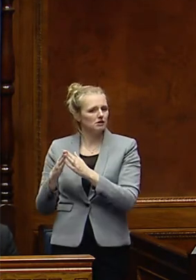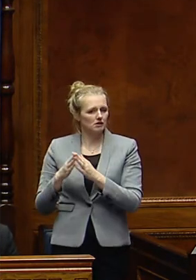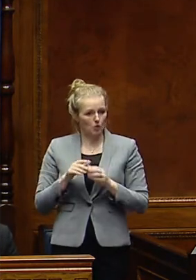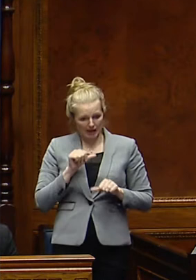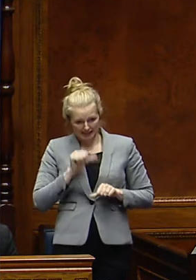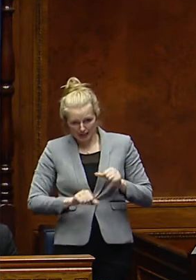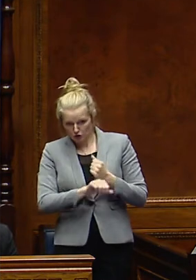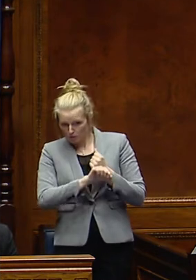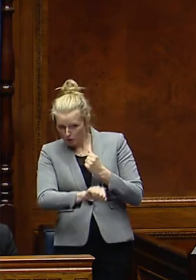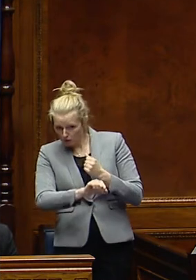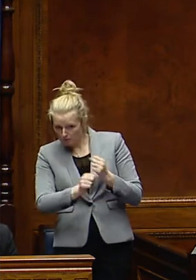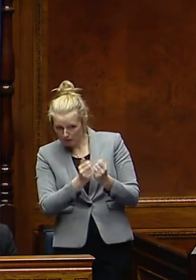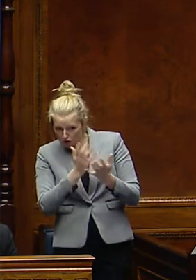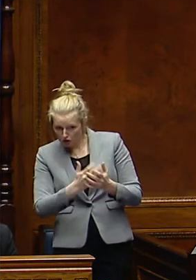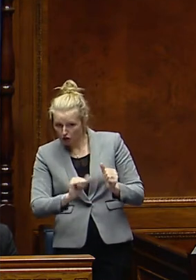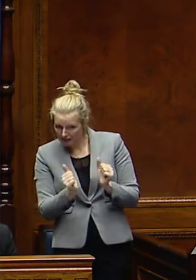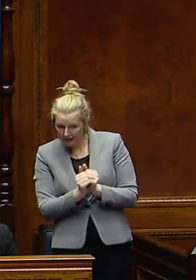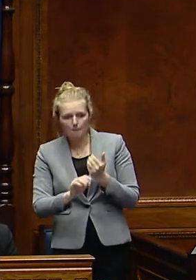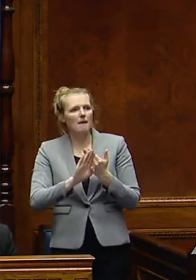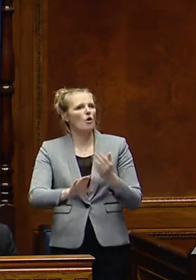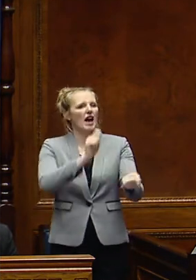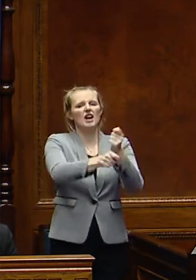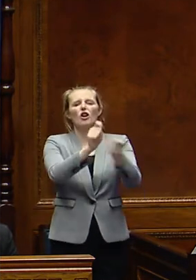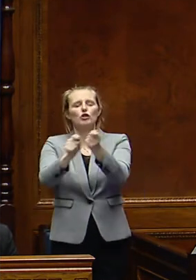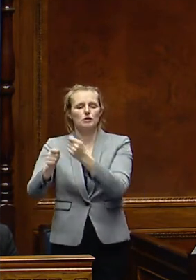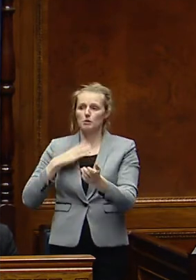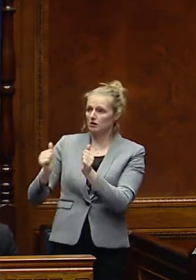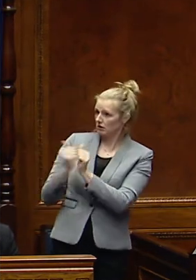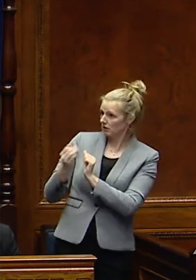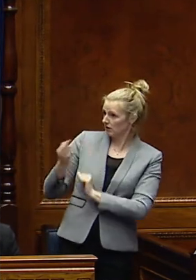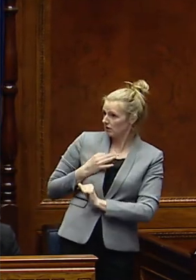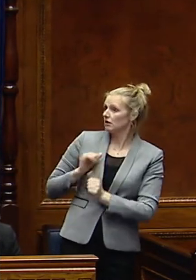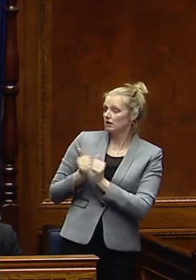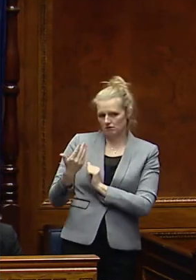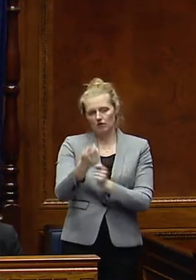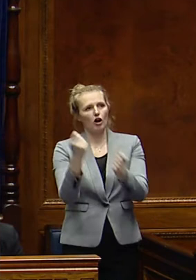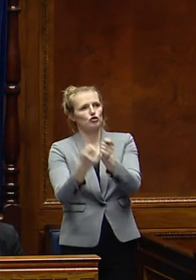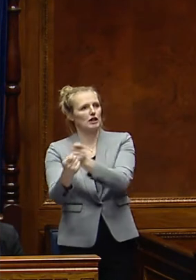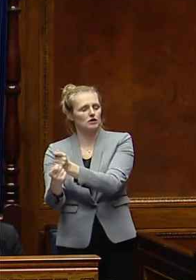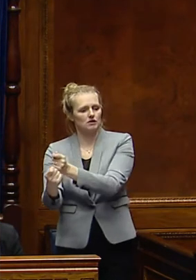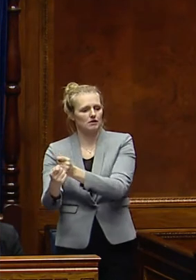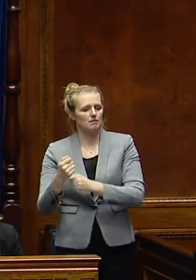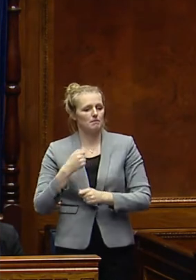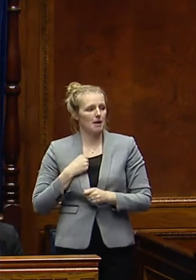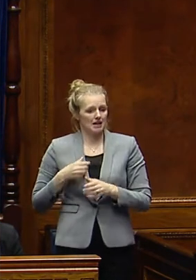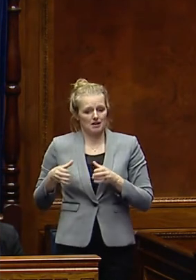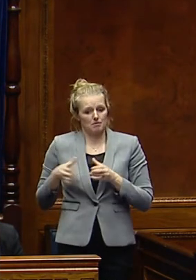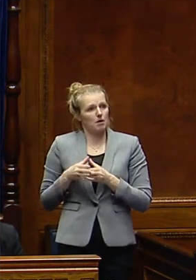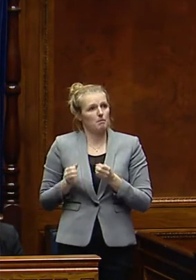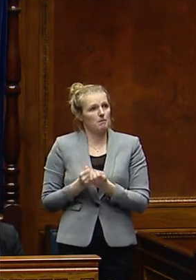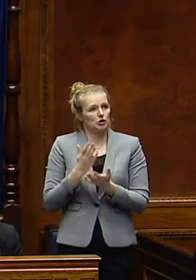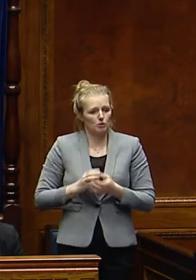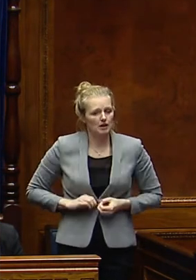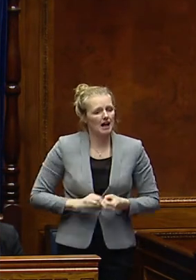consent before carrying out any alterations to these monuments. My Department is responsible for drawing up a list